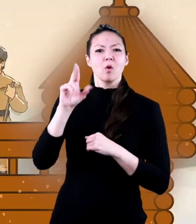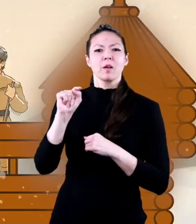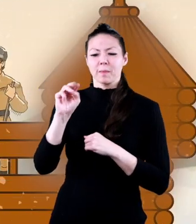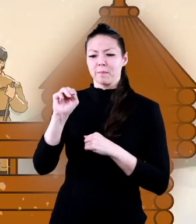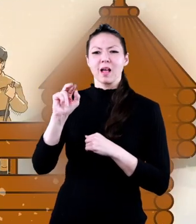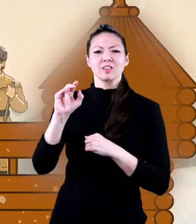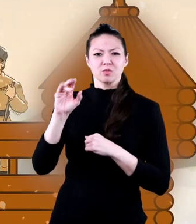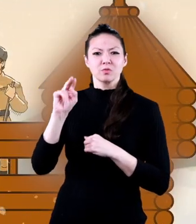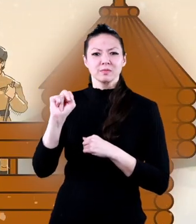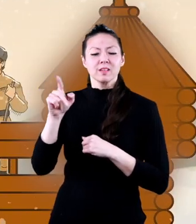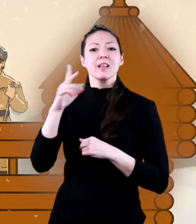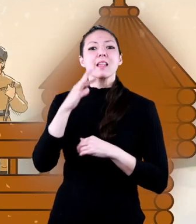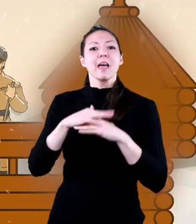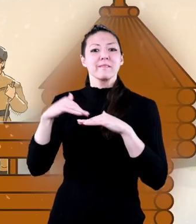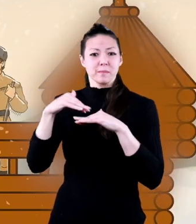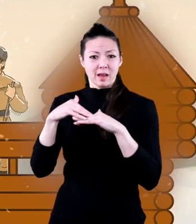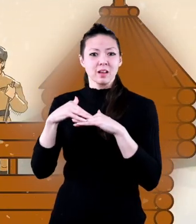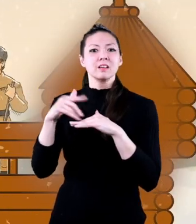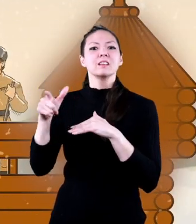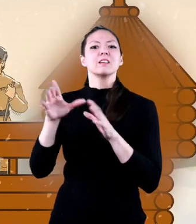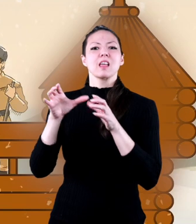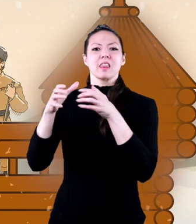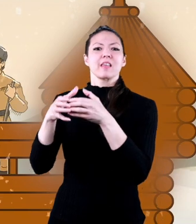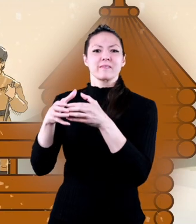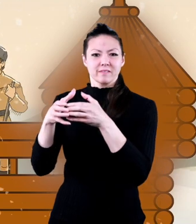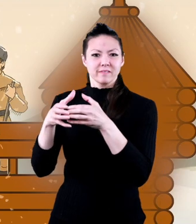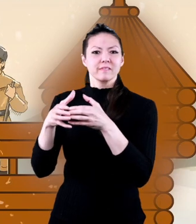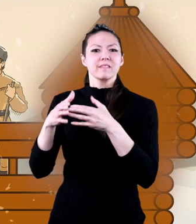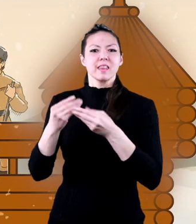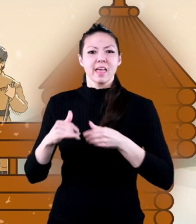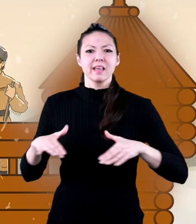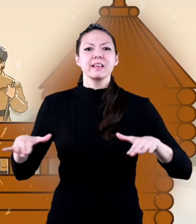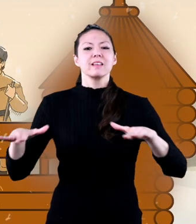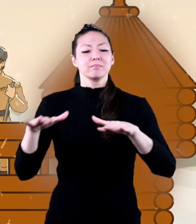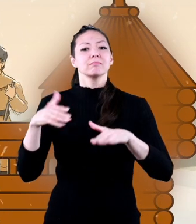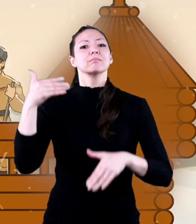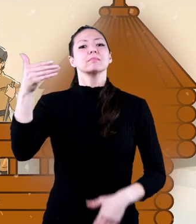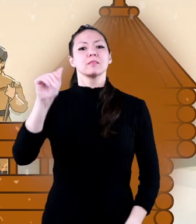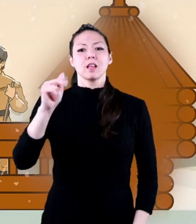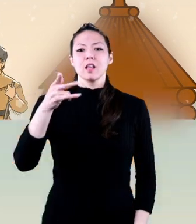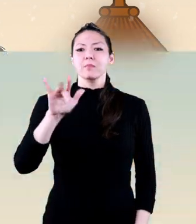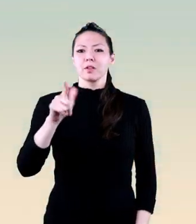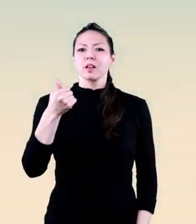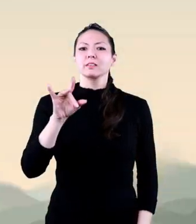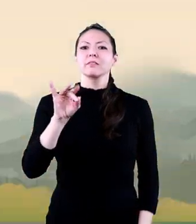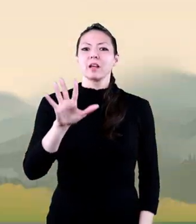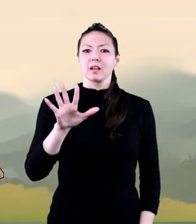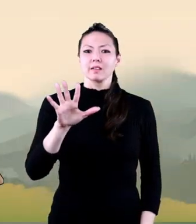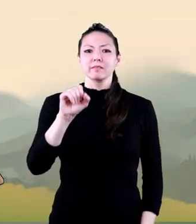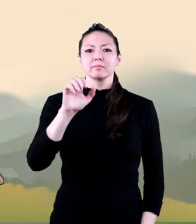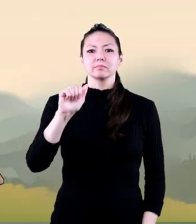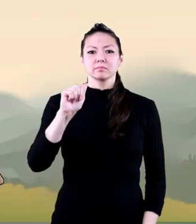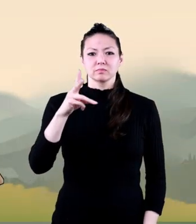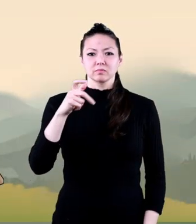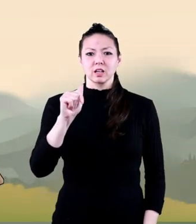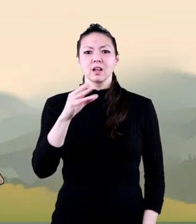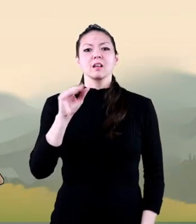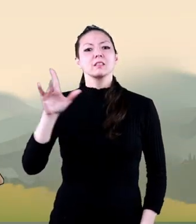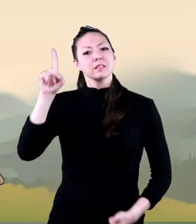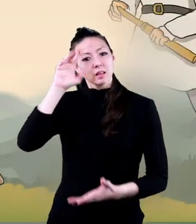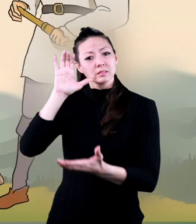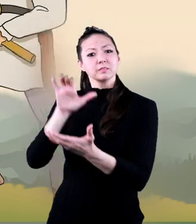Mandan, named after the Native American tribe who lived on the land. In April of 1805,